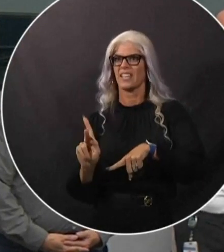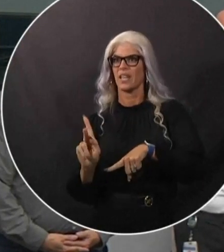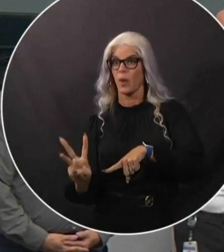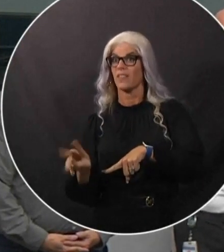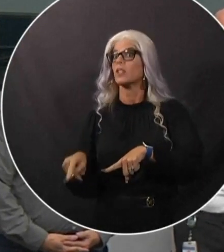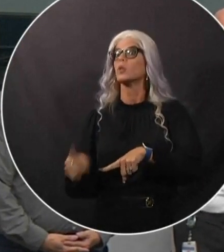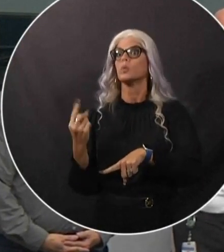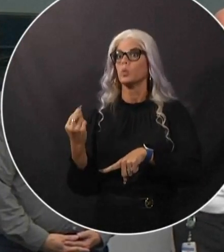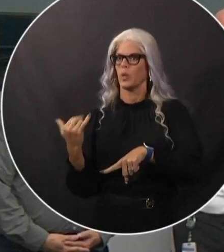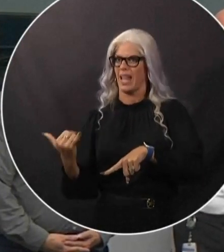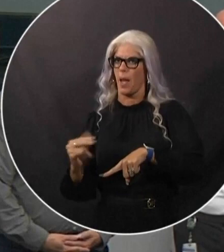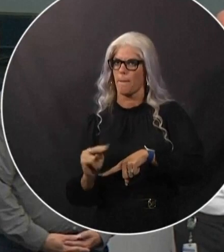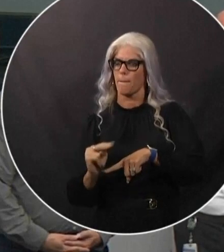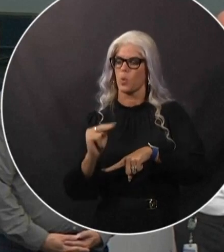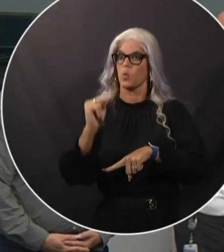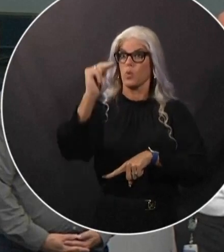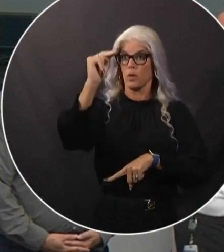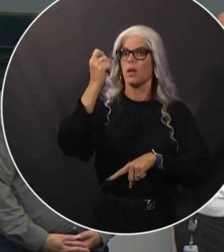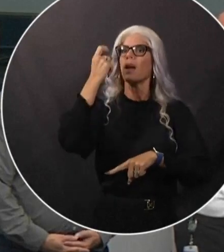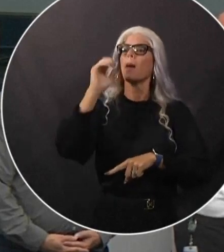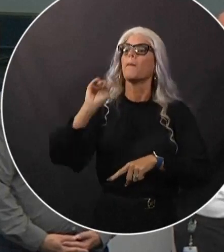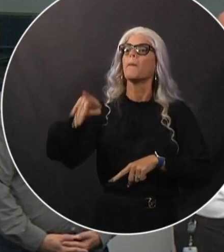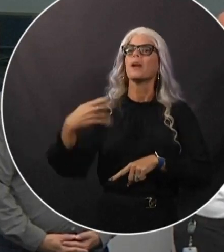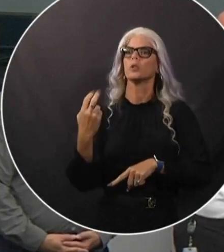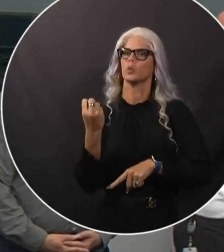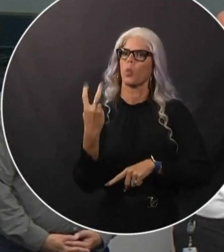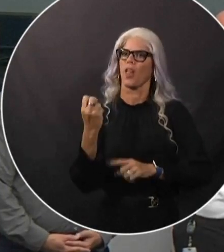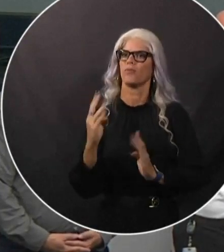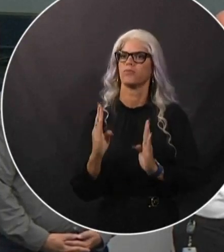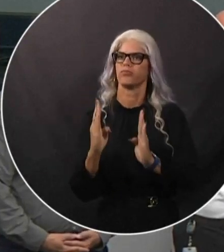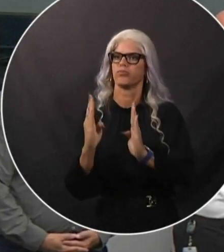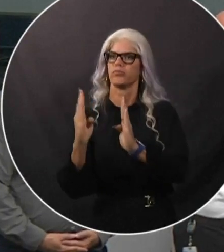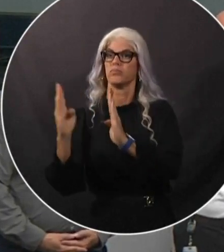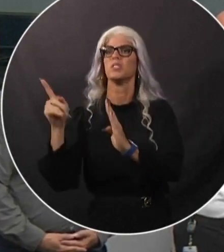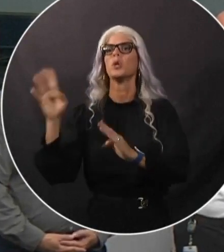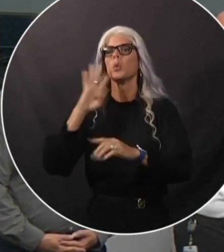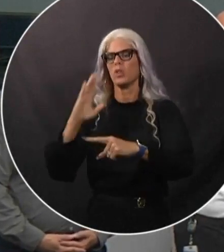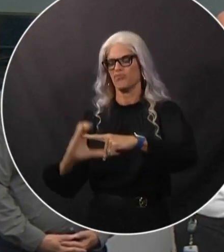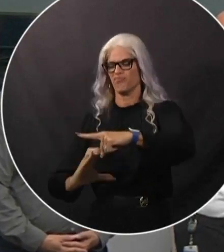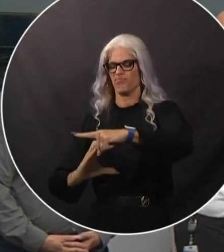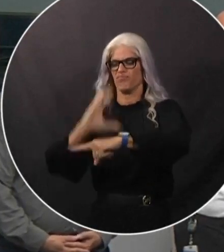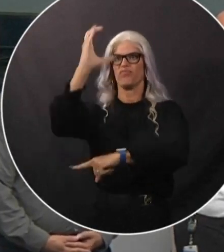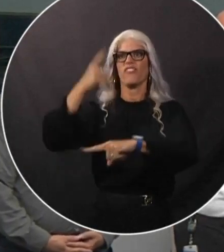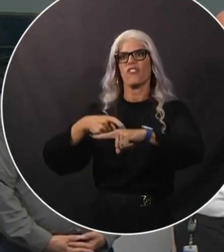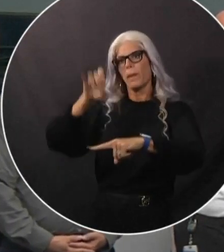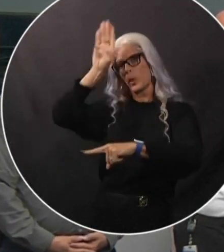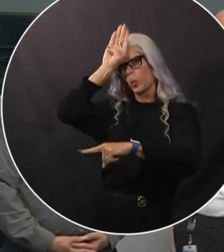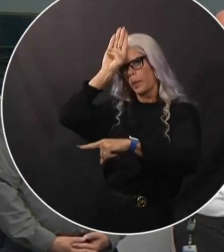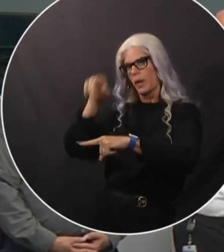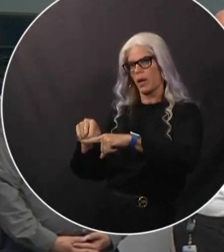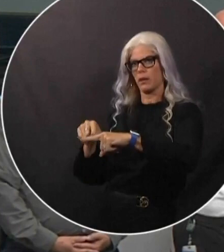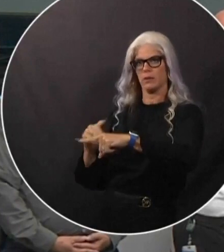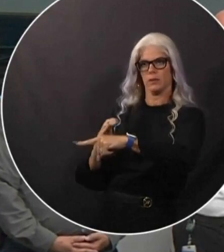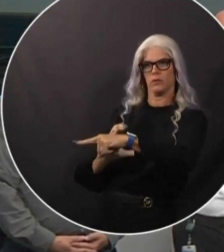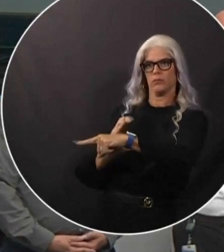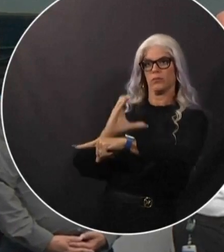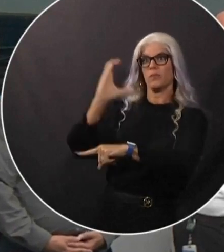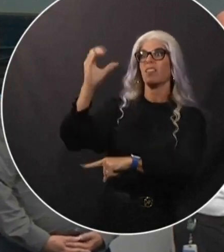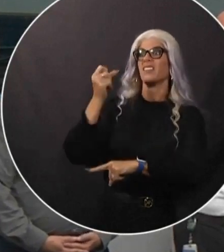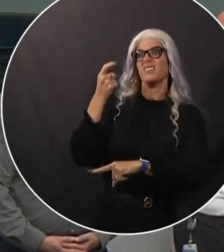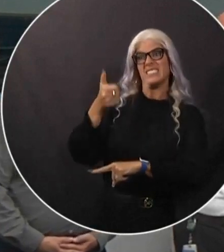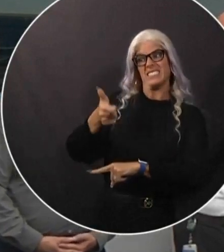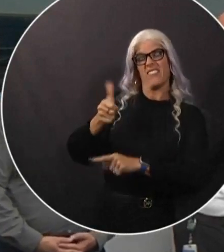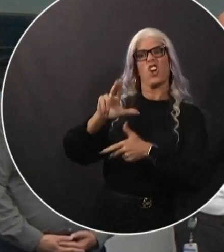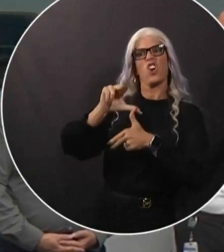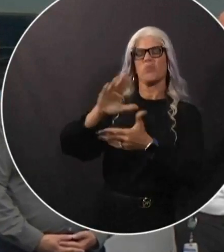per hour and is anticipated to exit land in Cuba very soon. It is now a major hurricane, Category 3 hurricane, with